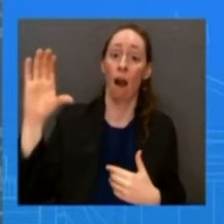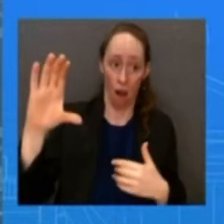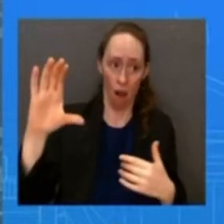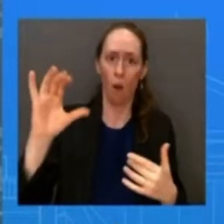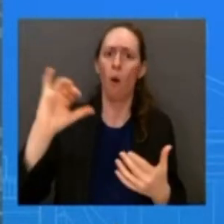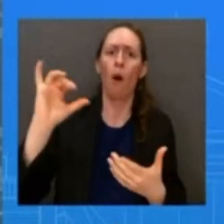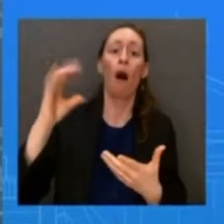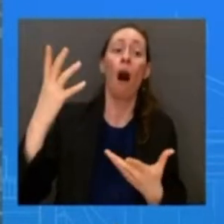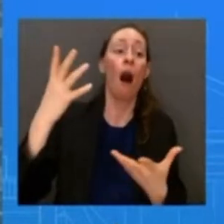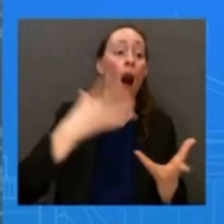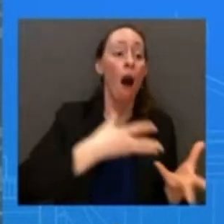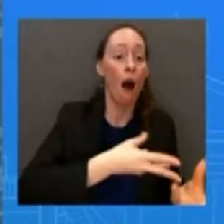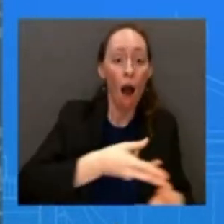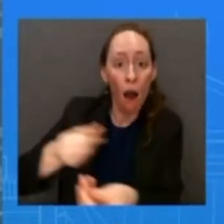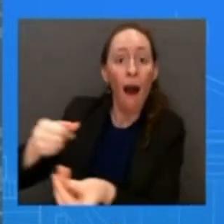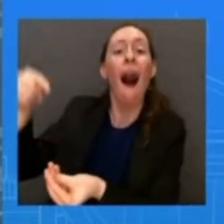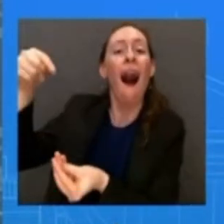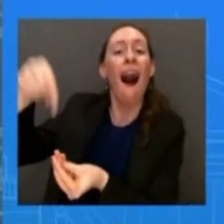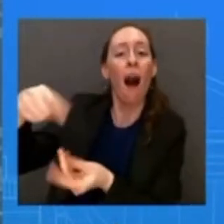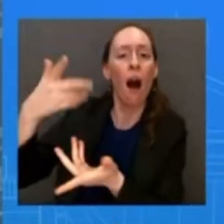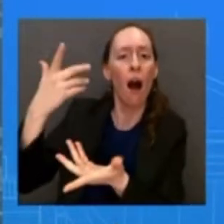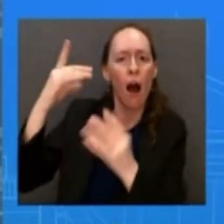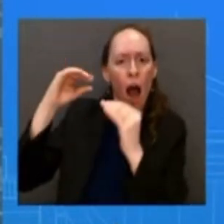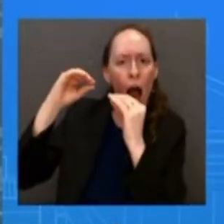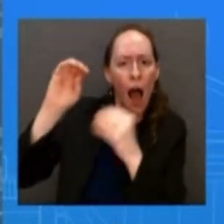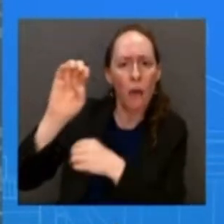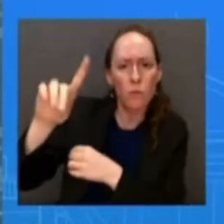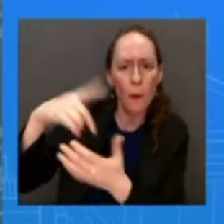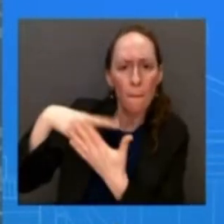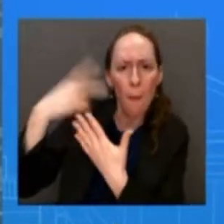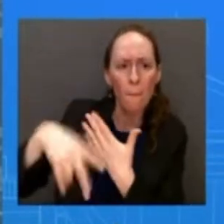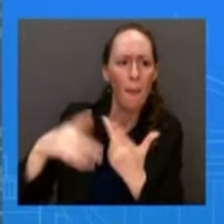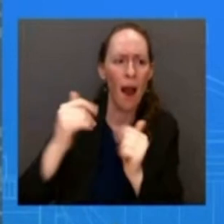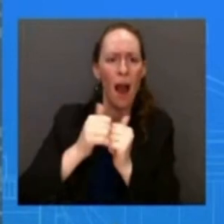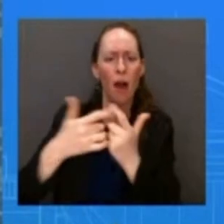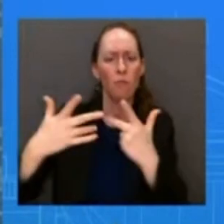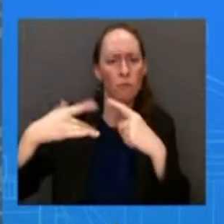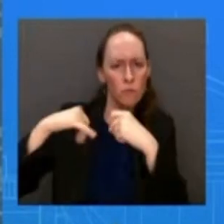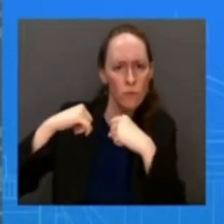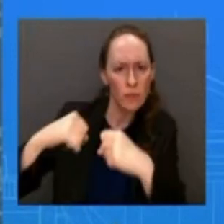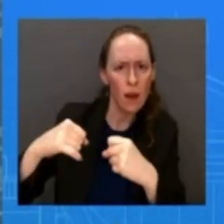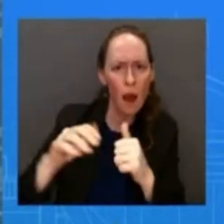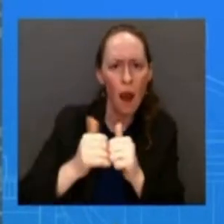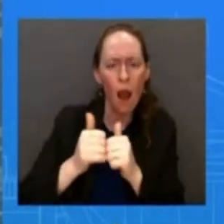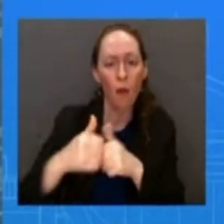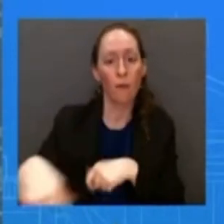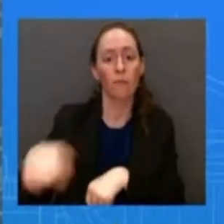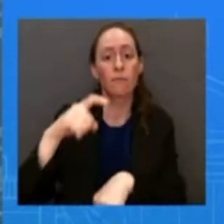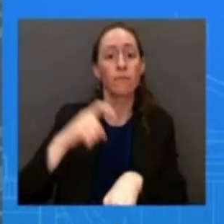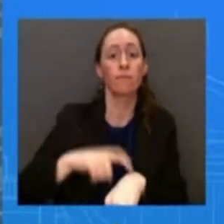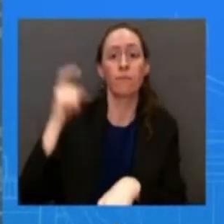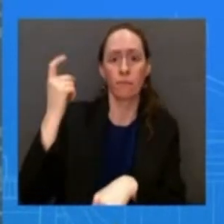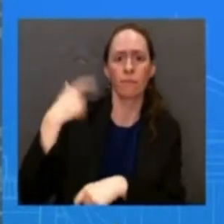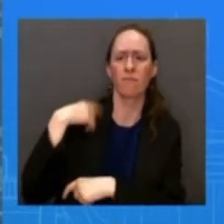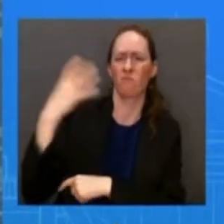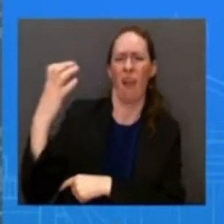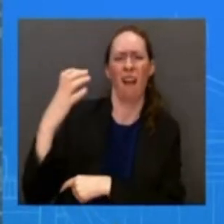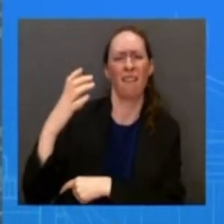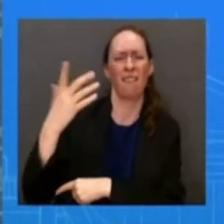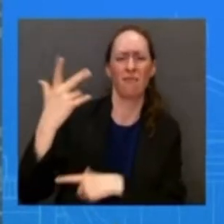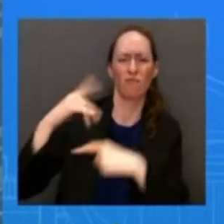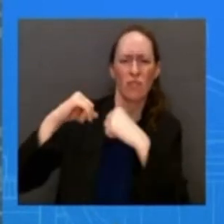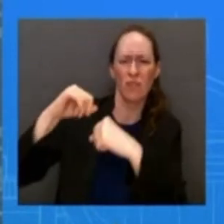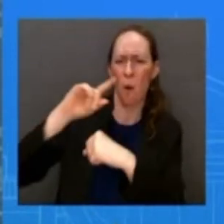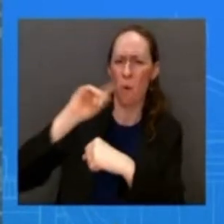protection orders and to train law enforcement and other officials about this intervention the President also continues to call on